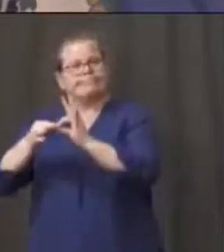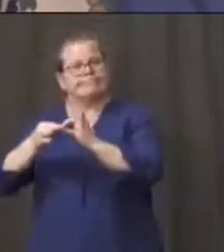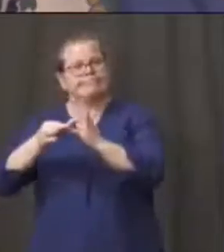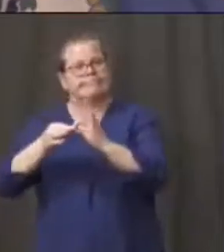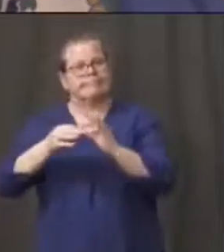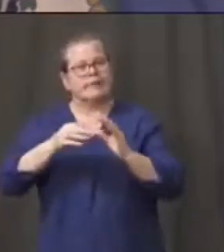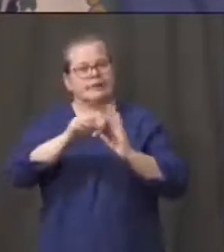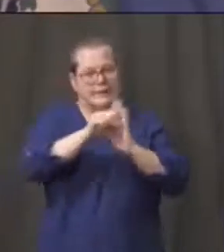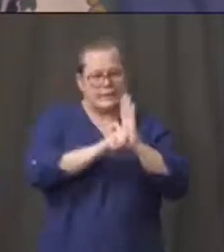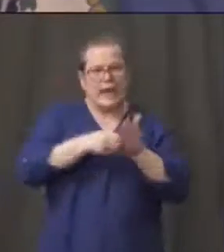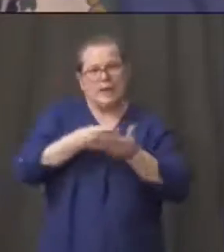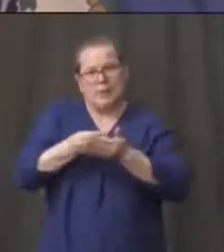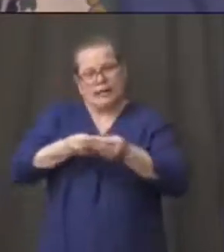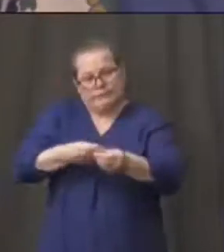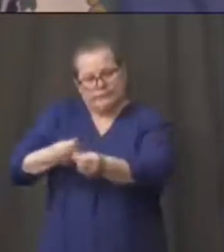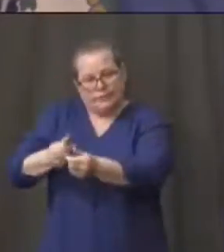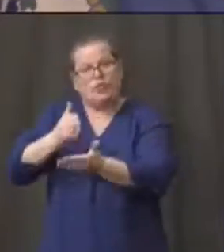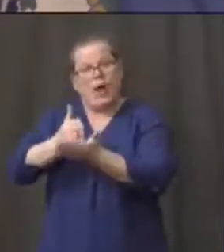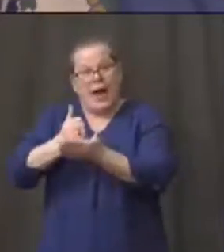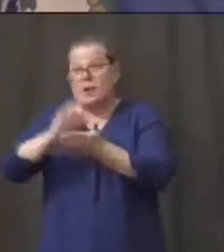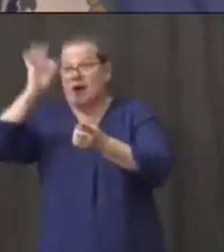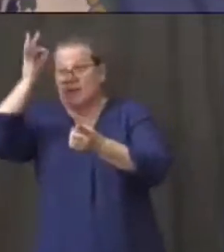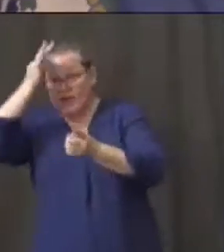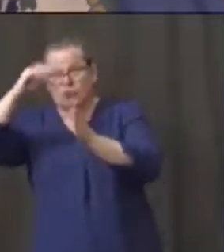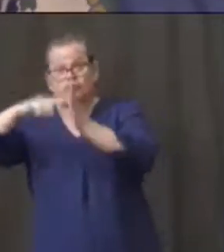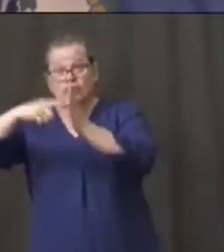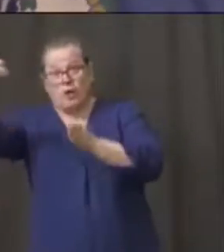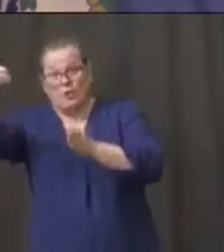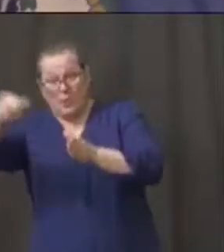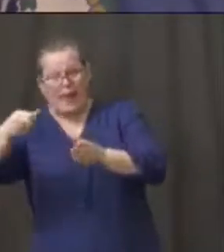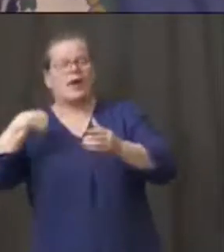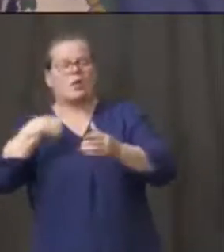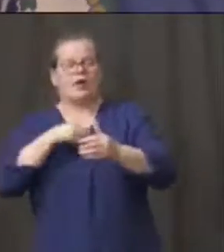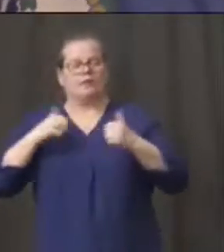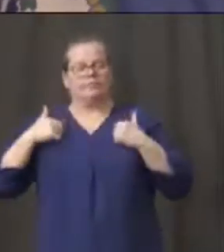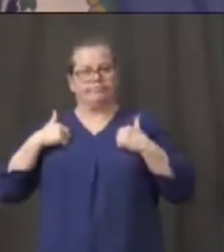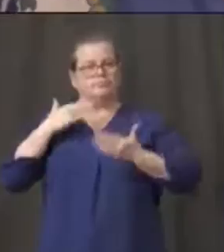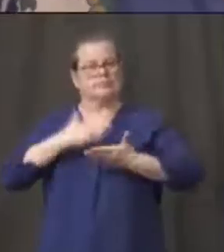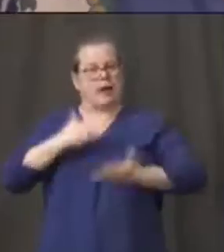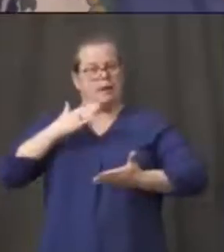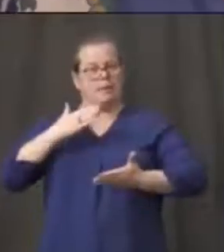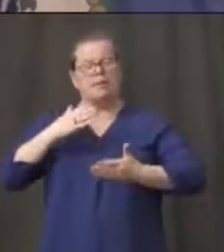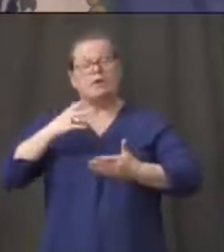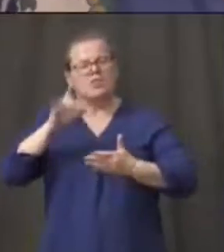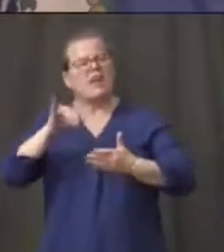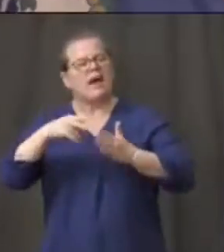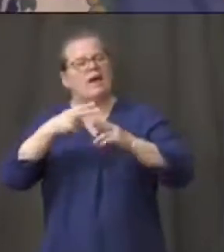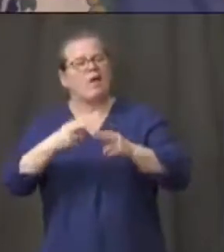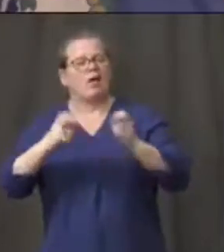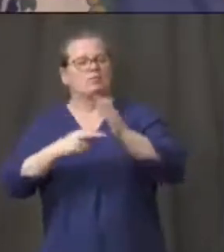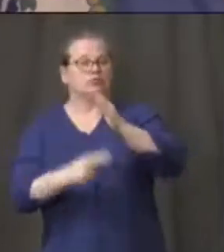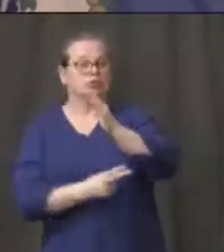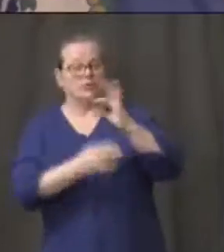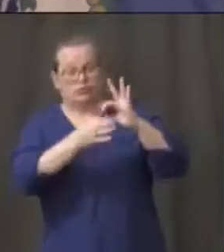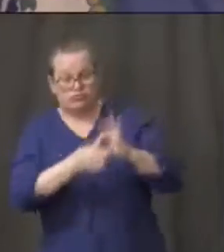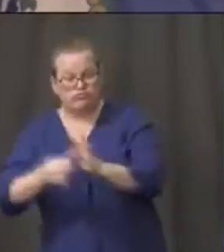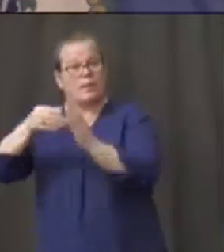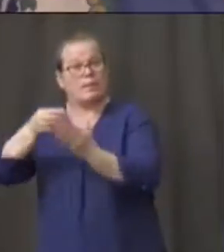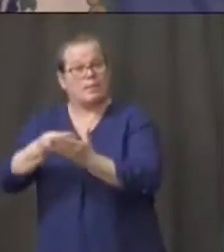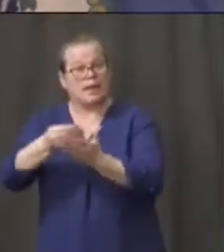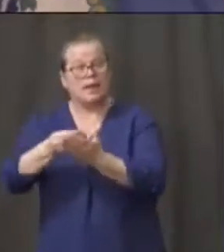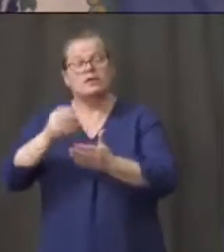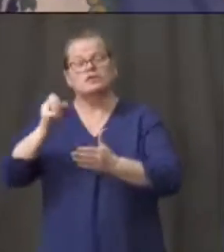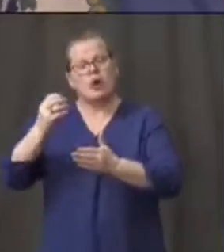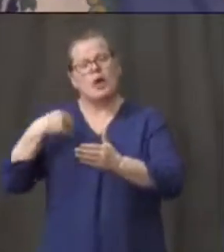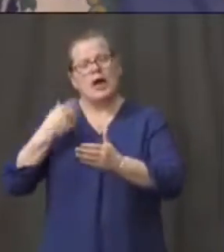wherewithal to take care of our small businesses going forward as well. But that's so important. And right now,